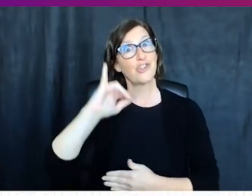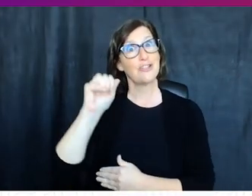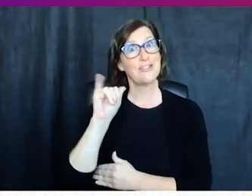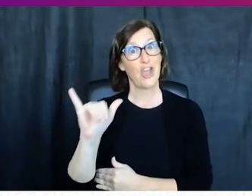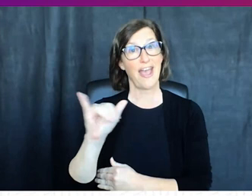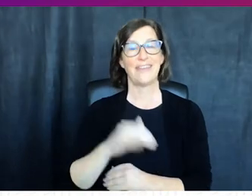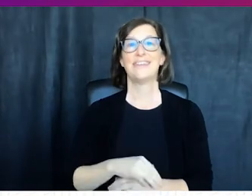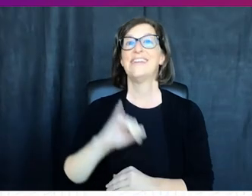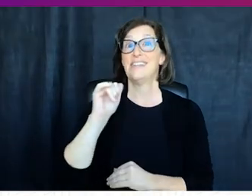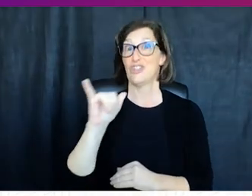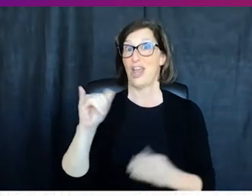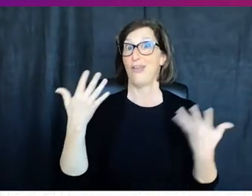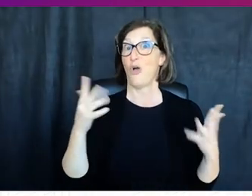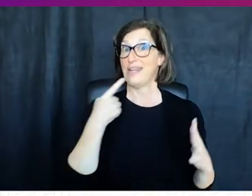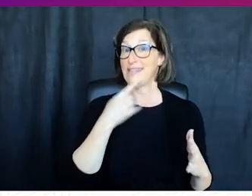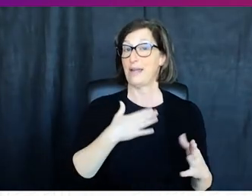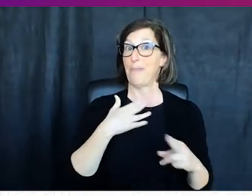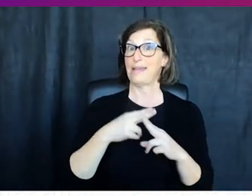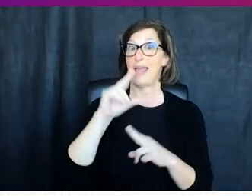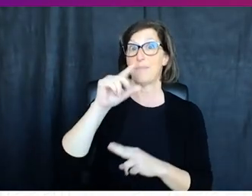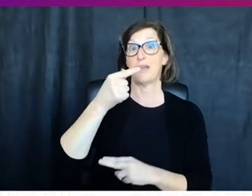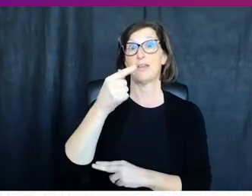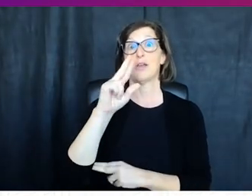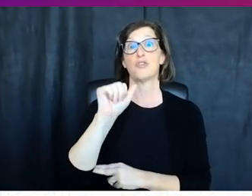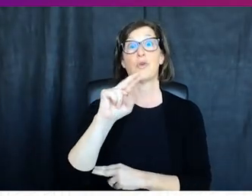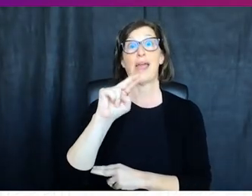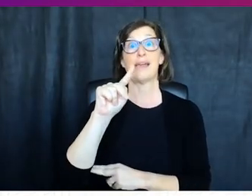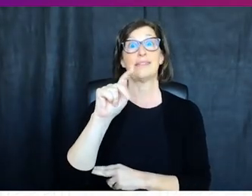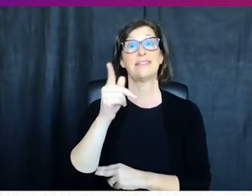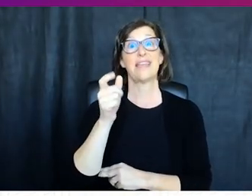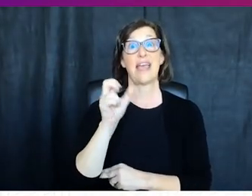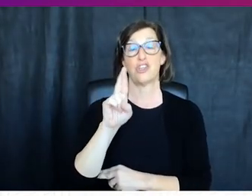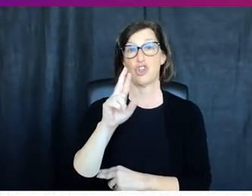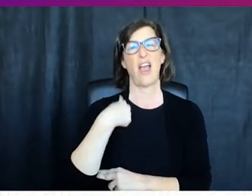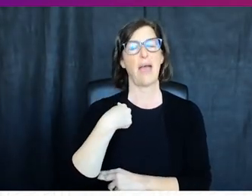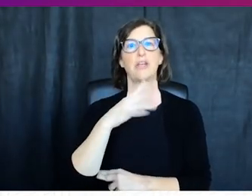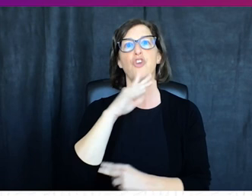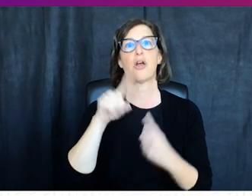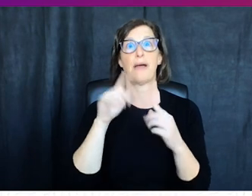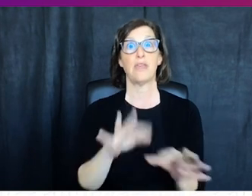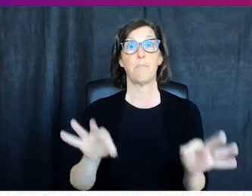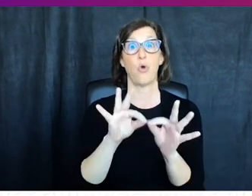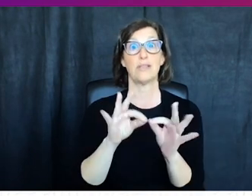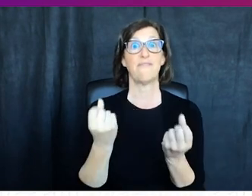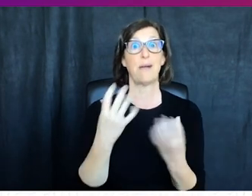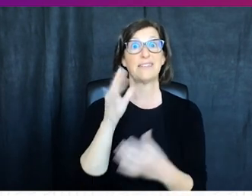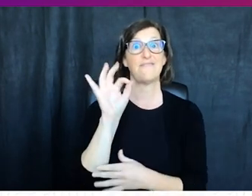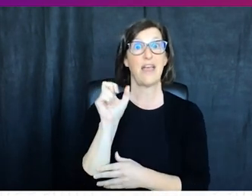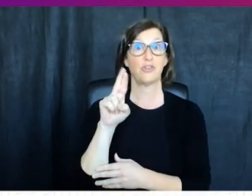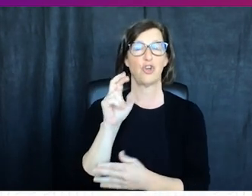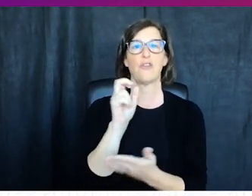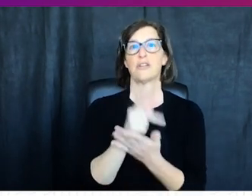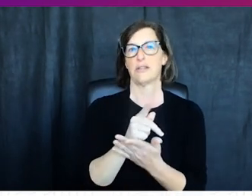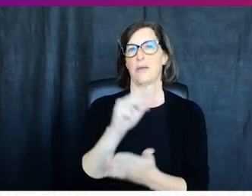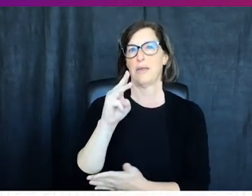introduction jay as jay stated my name is grant dasher and i will speak to you about the importance of multi-factor authentication